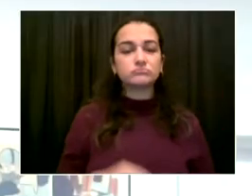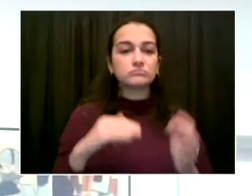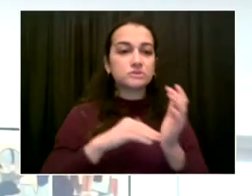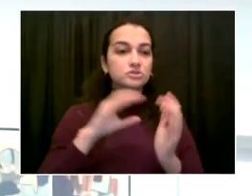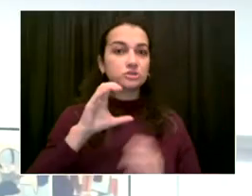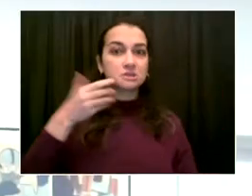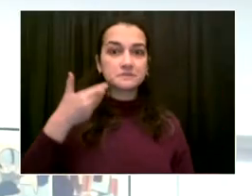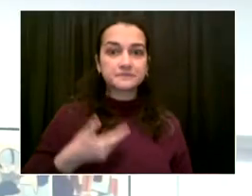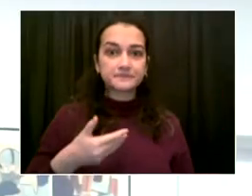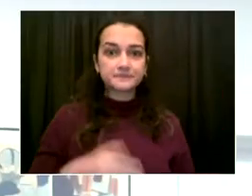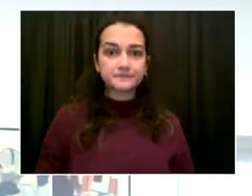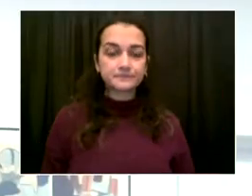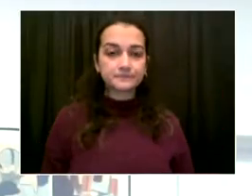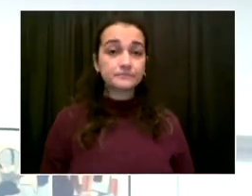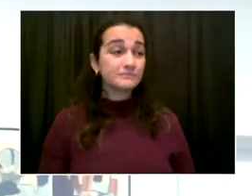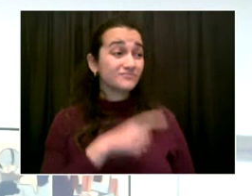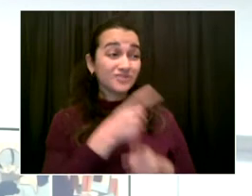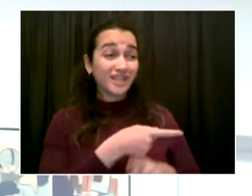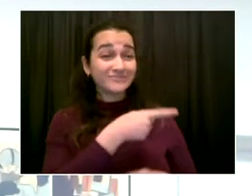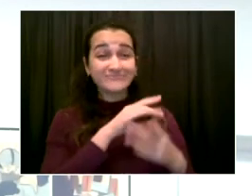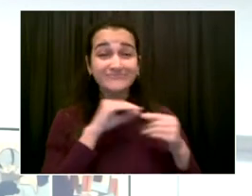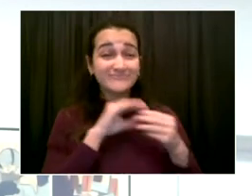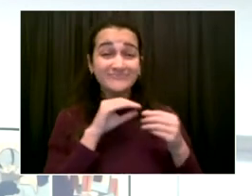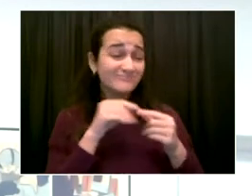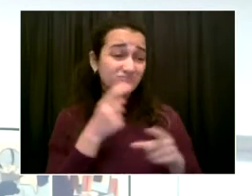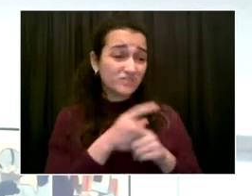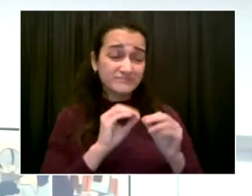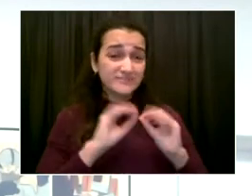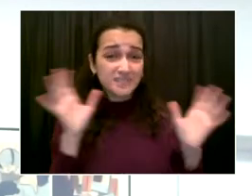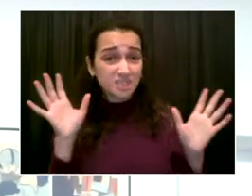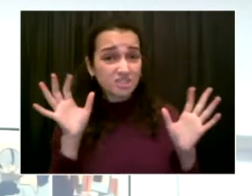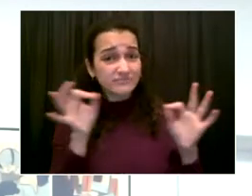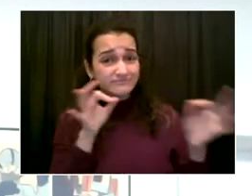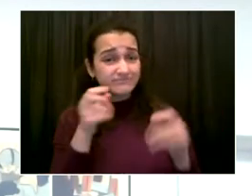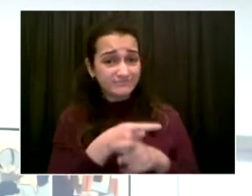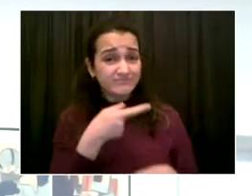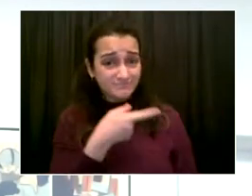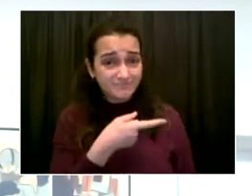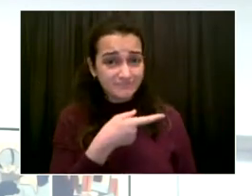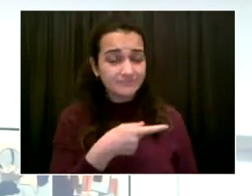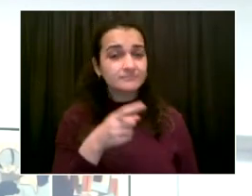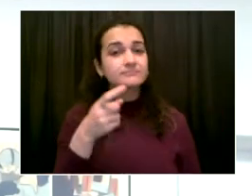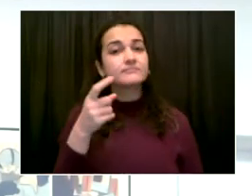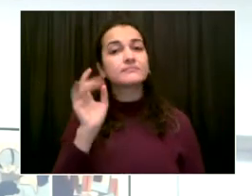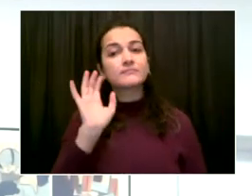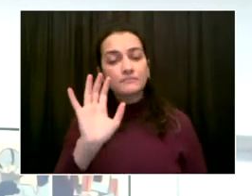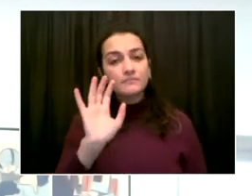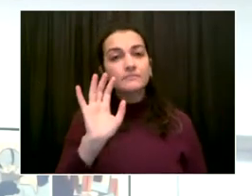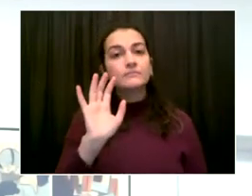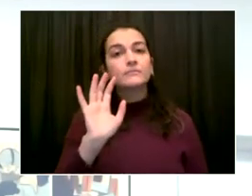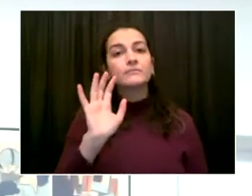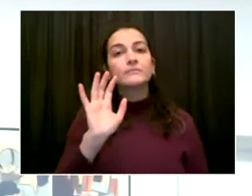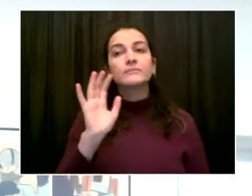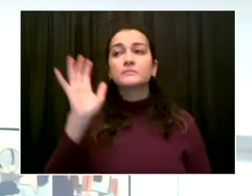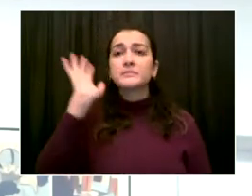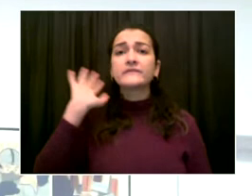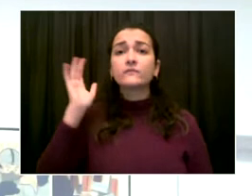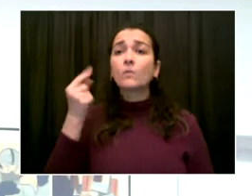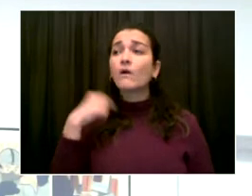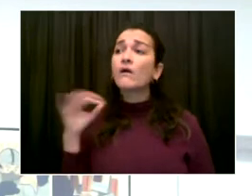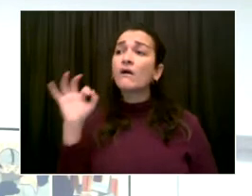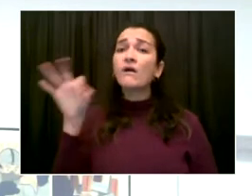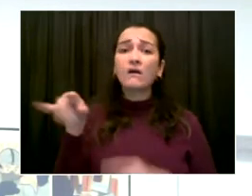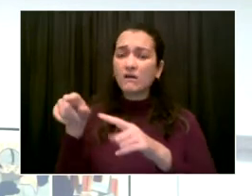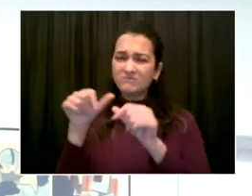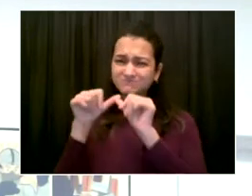well. I'll just reiterate, you know, this strengthens our recommendation. And what we always keep in mind is that our guidance is